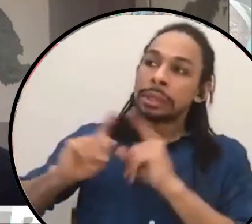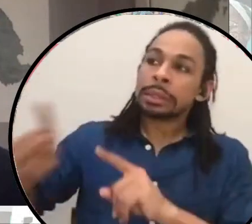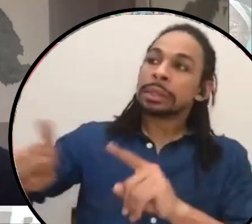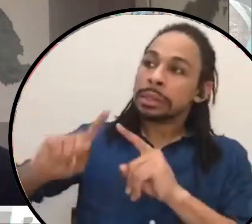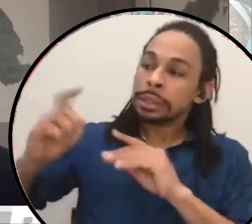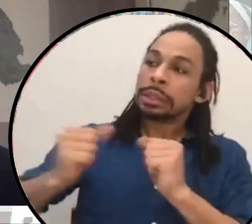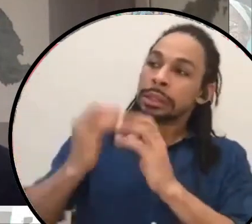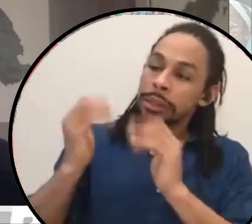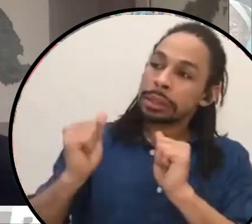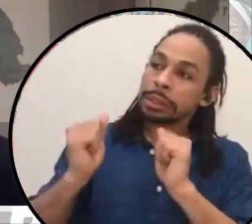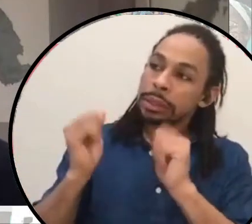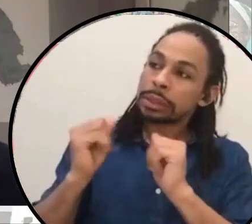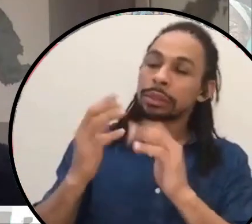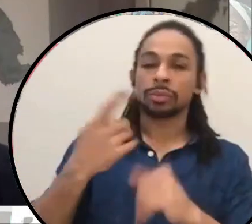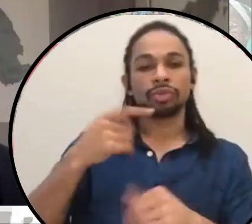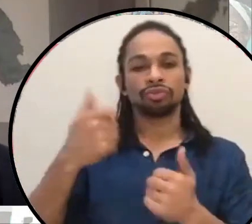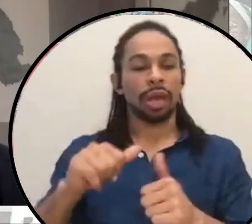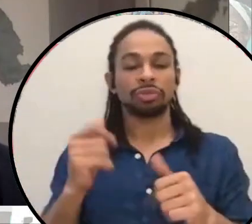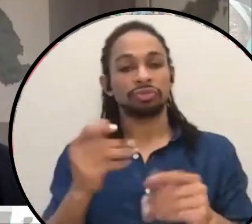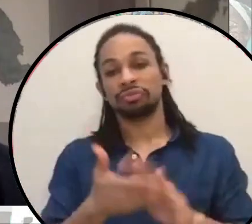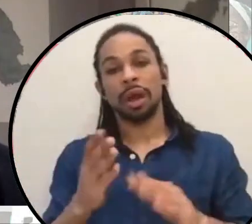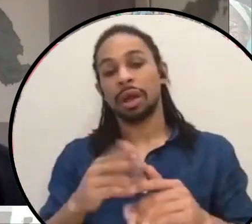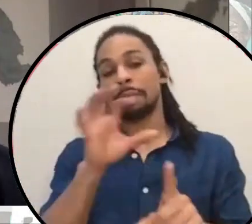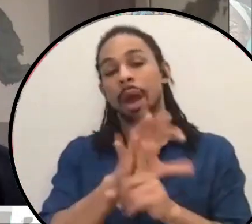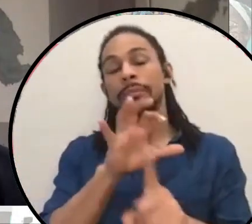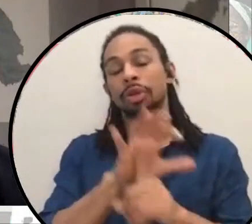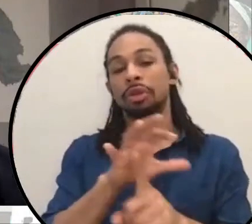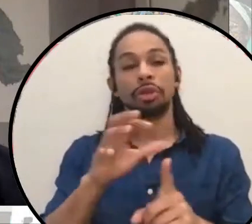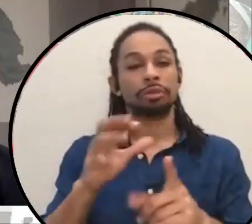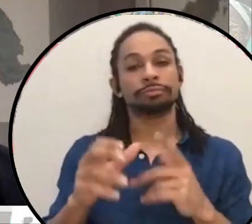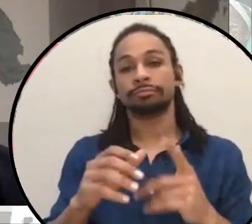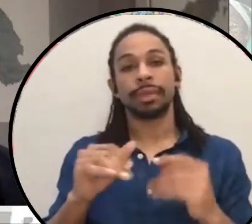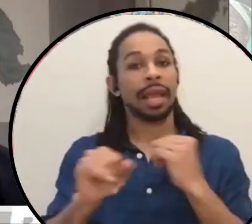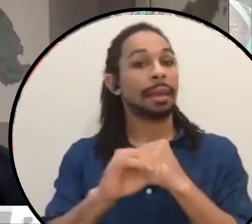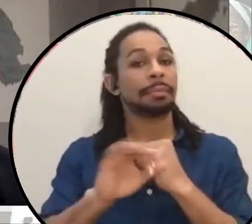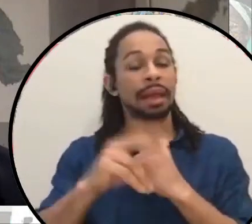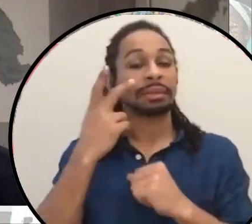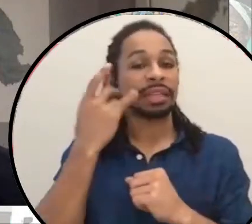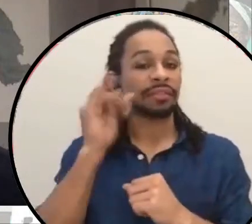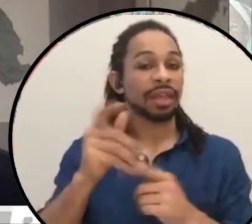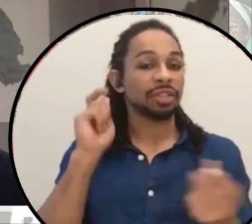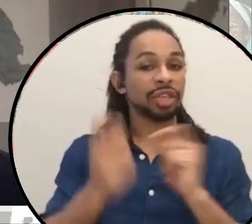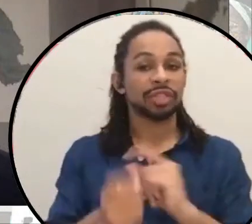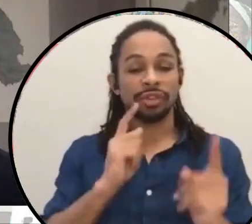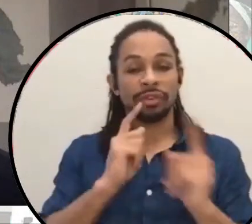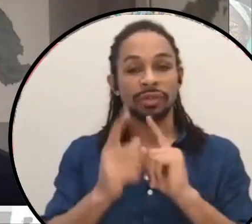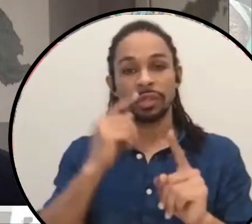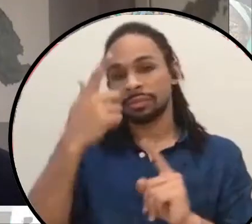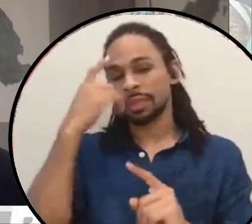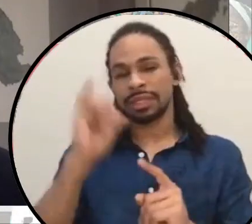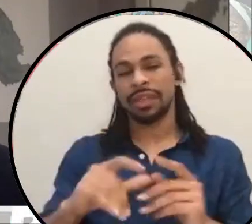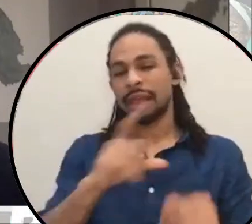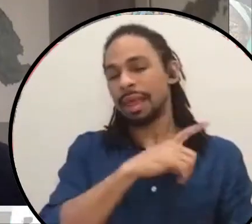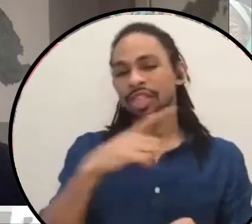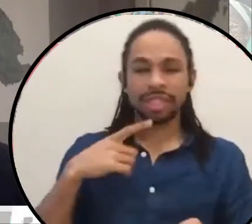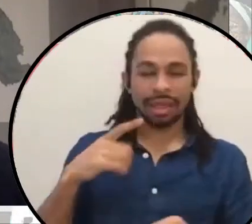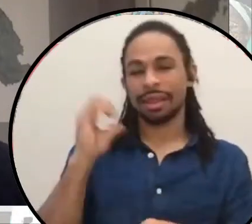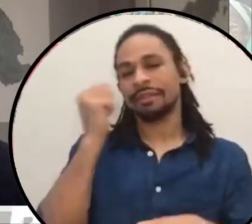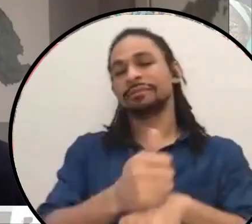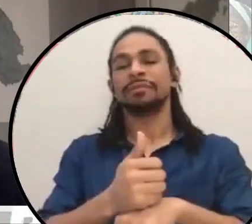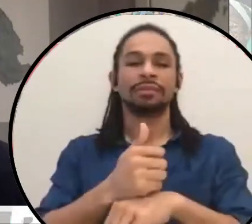all expansion, just to see if that changes the conversation since the legislative realm is like this kind of elitist